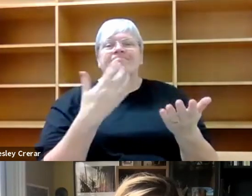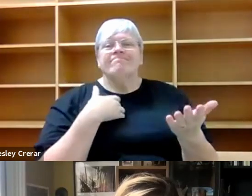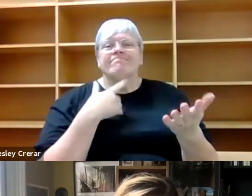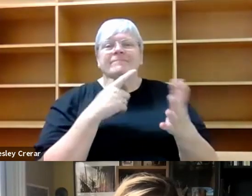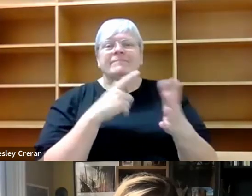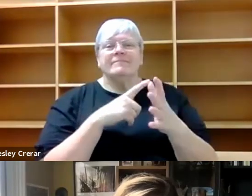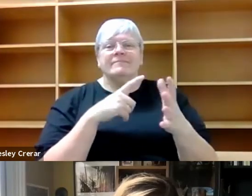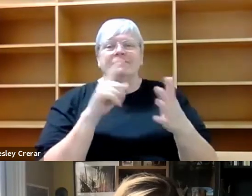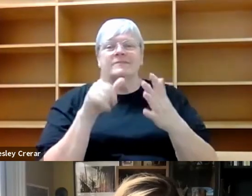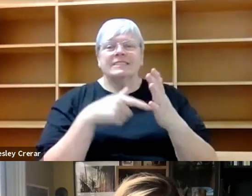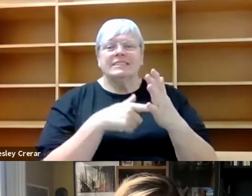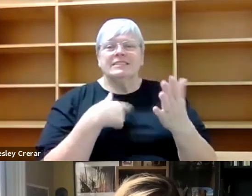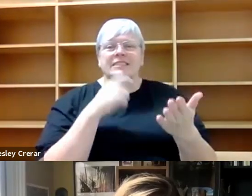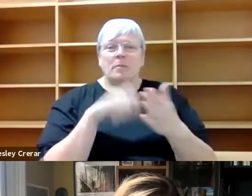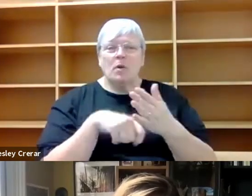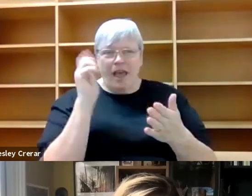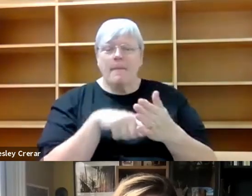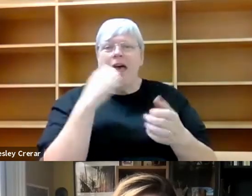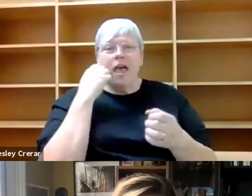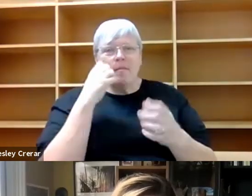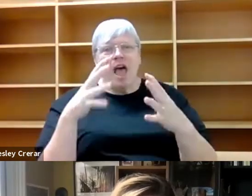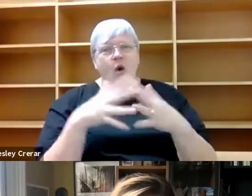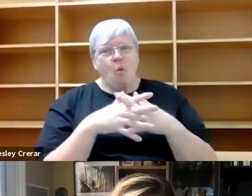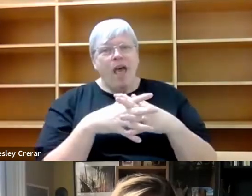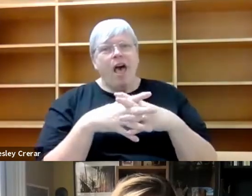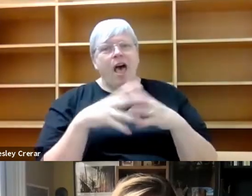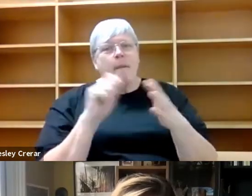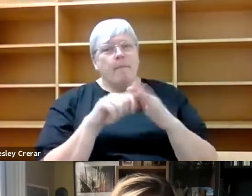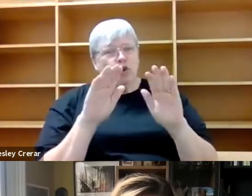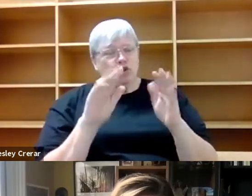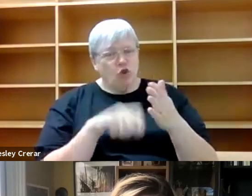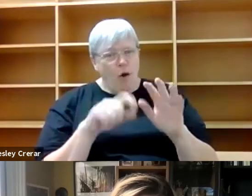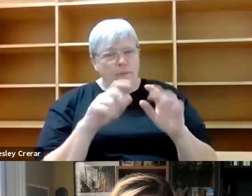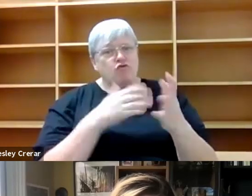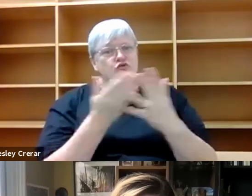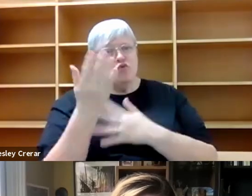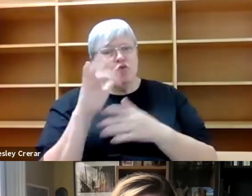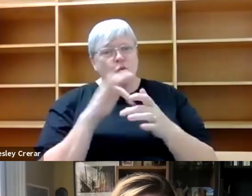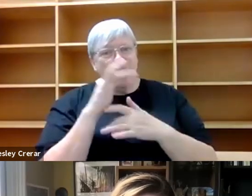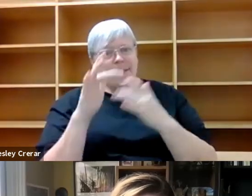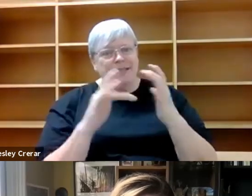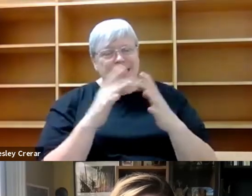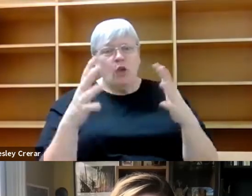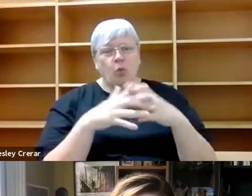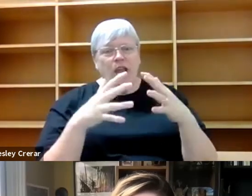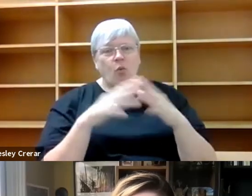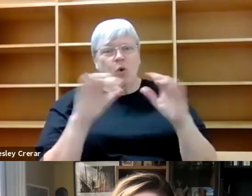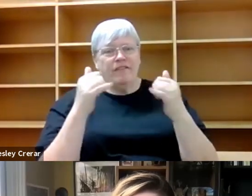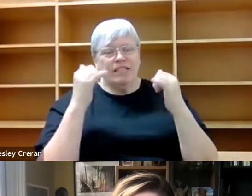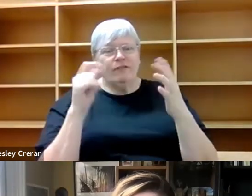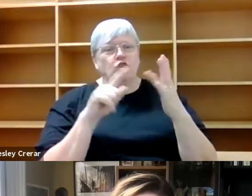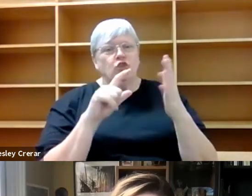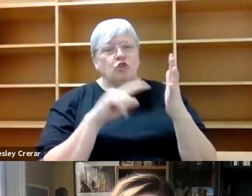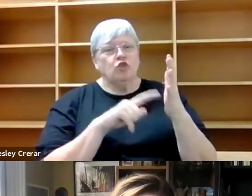purchase at Blackwell's University Bookshop, which you can visit via our website, waywardfestival.com. Um,